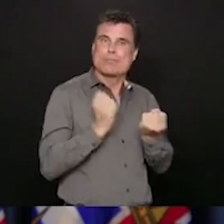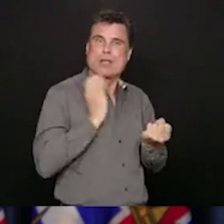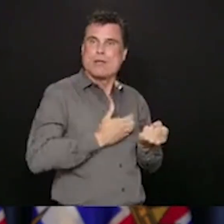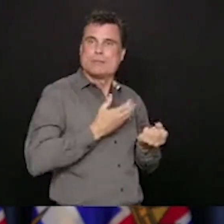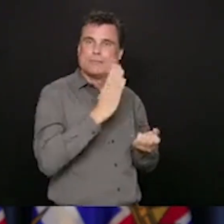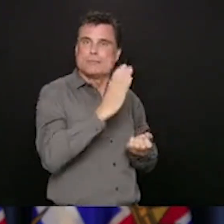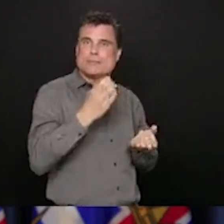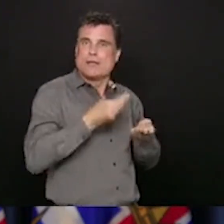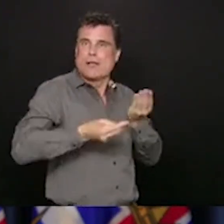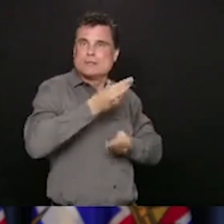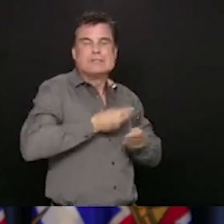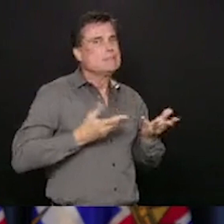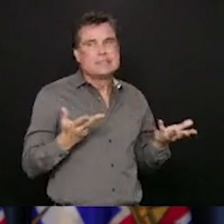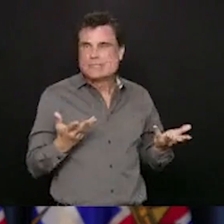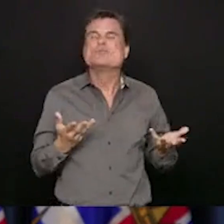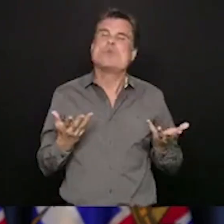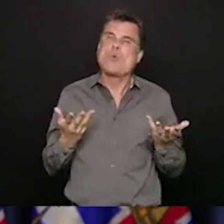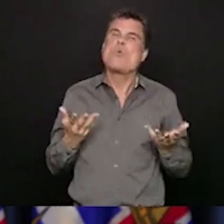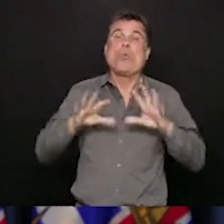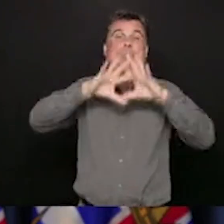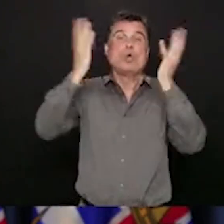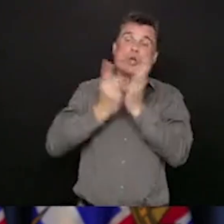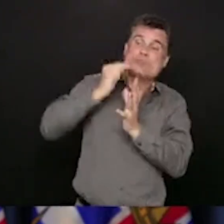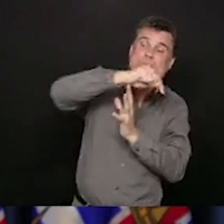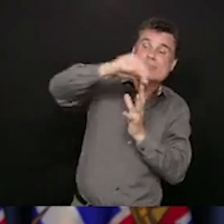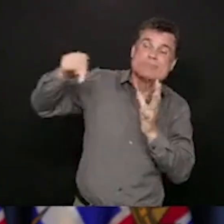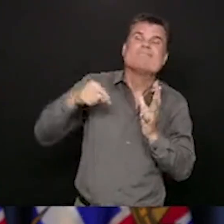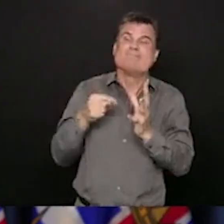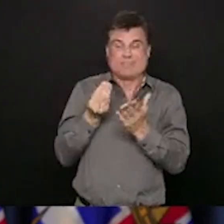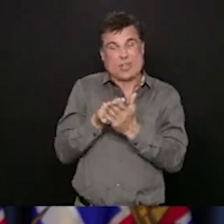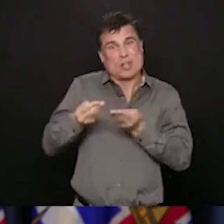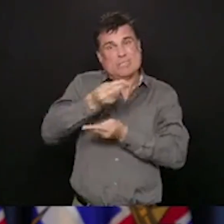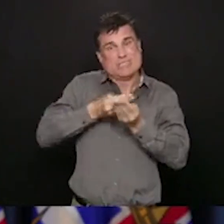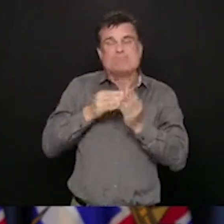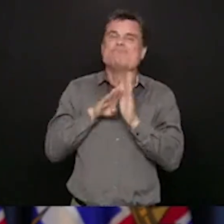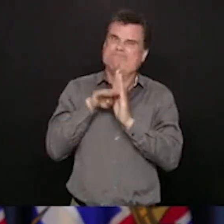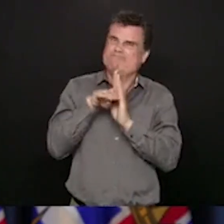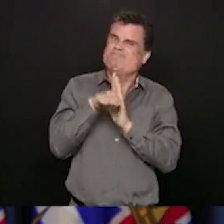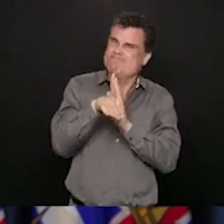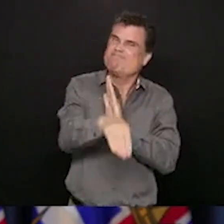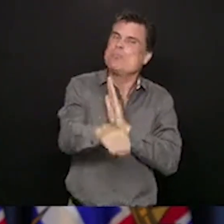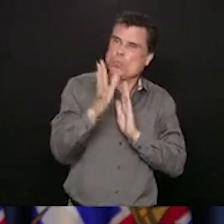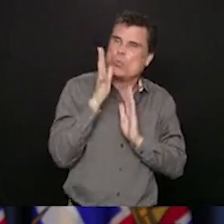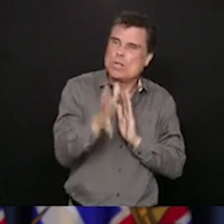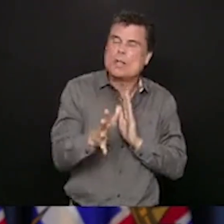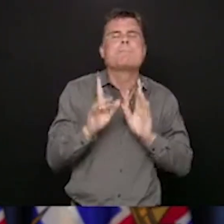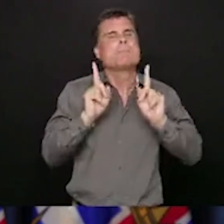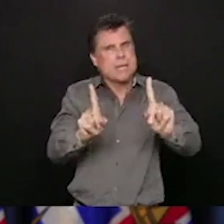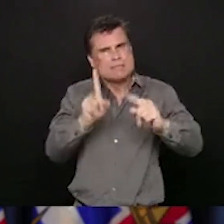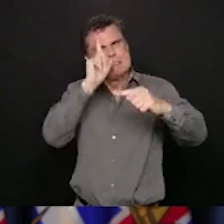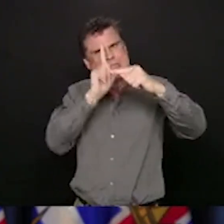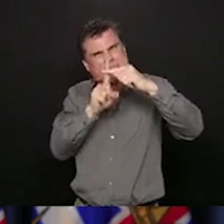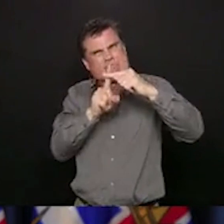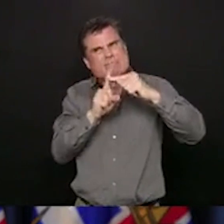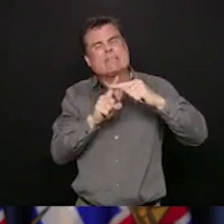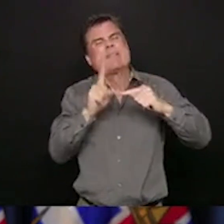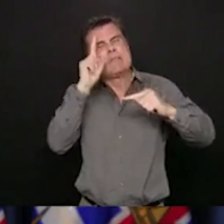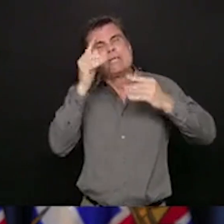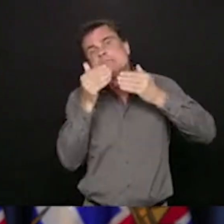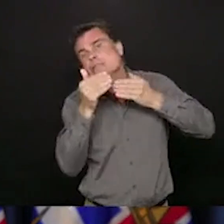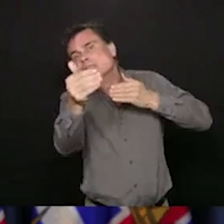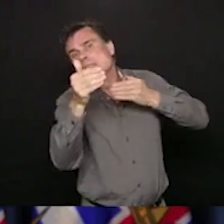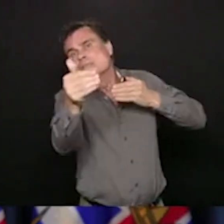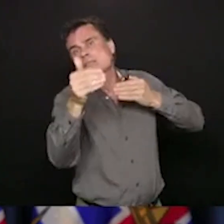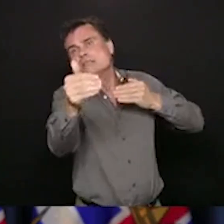tech sector that is extraordinary. We have a film and television industry that can, I believe, come back more quickly than in other places